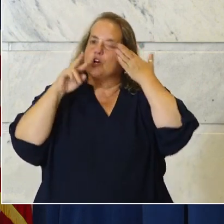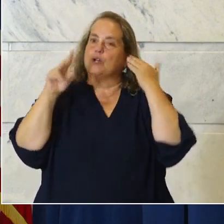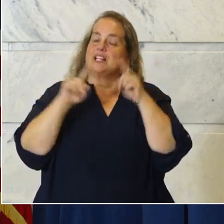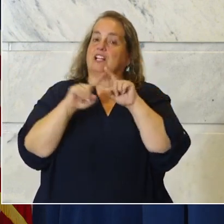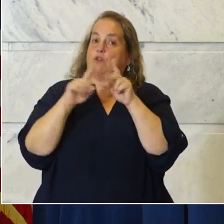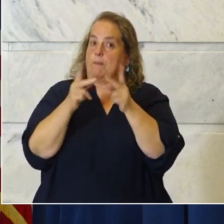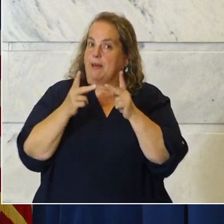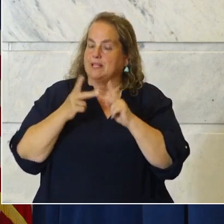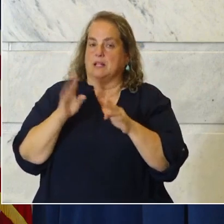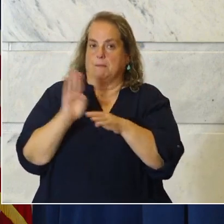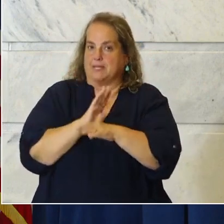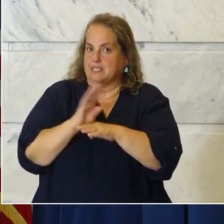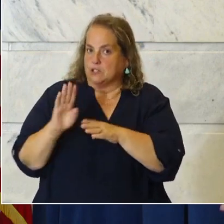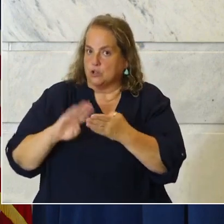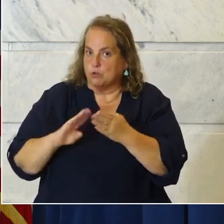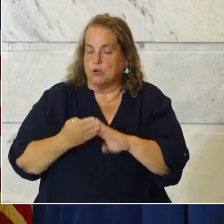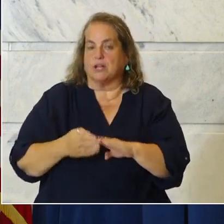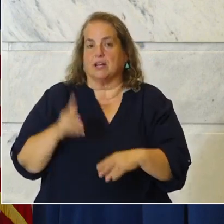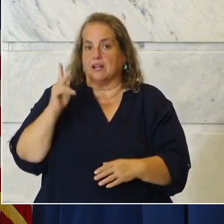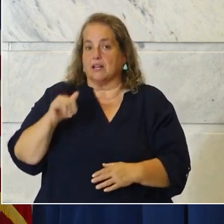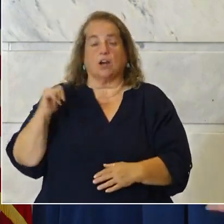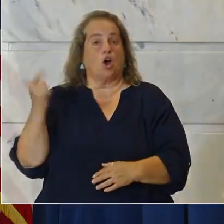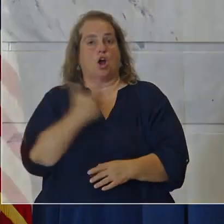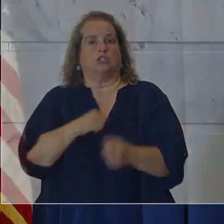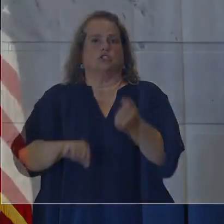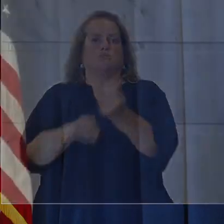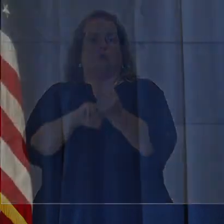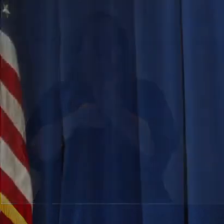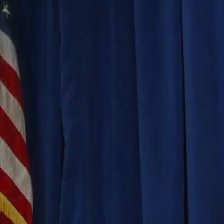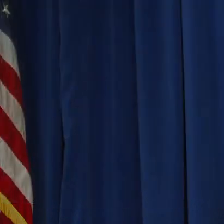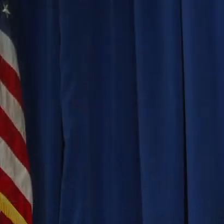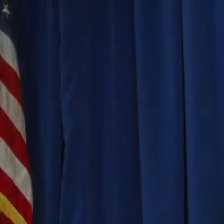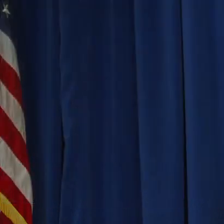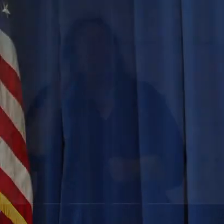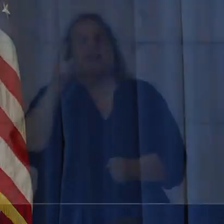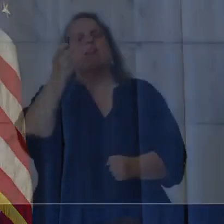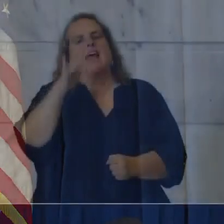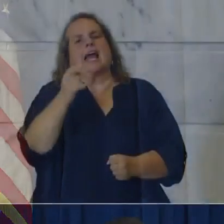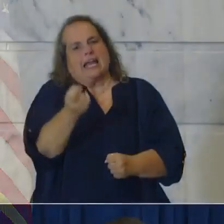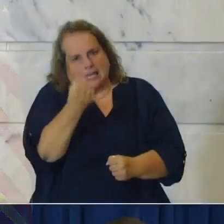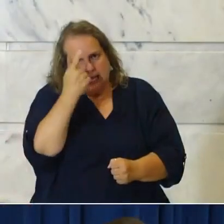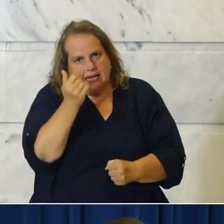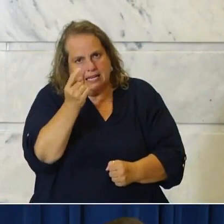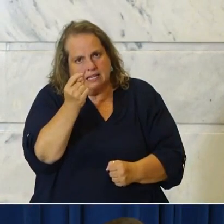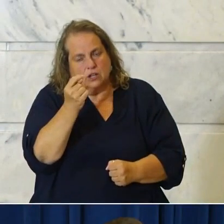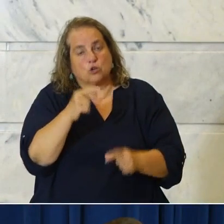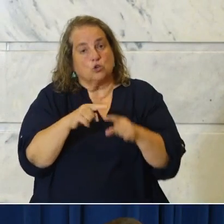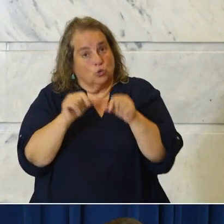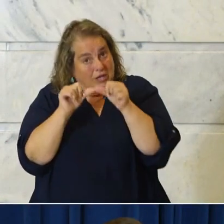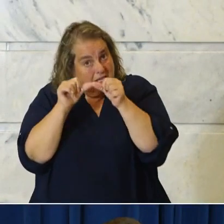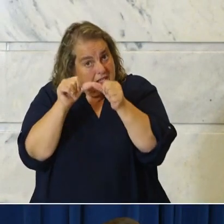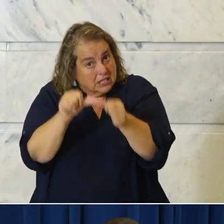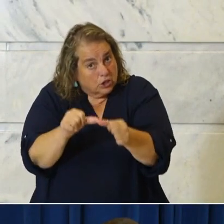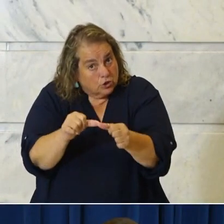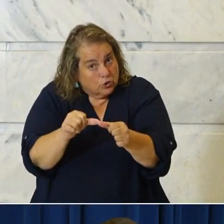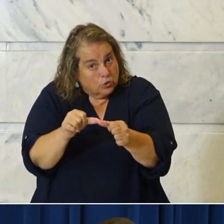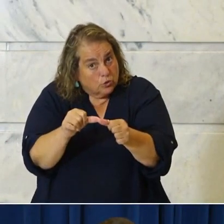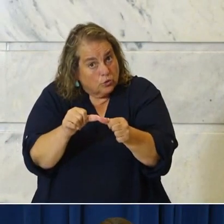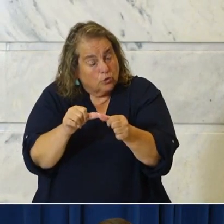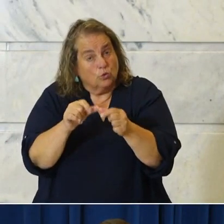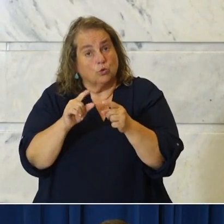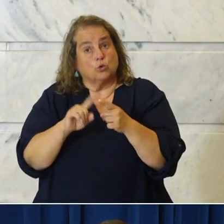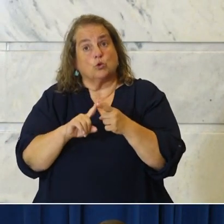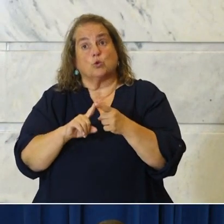it, the business community in Kentucky are supportive. They get it. They get that to continue to